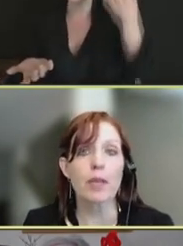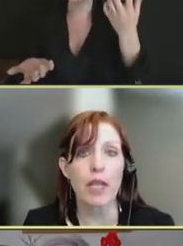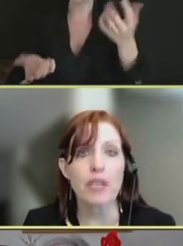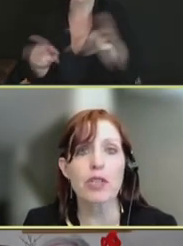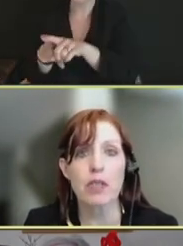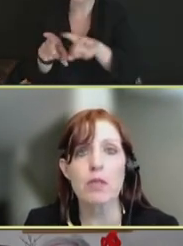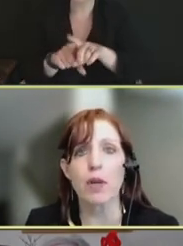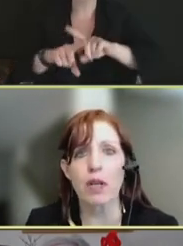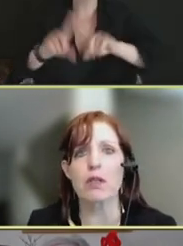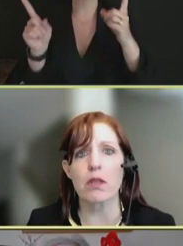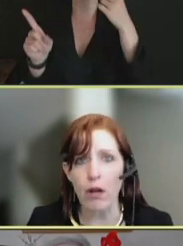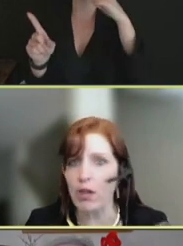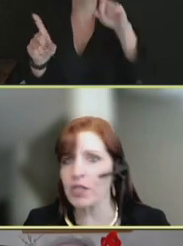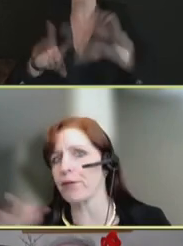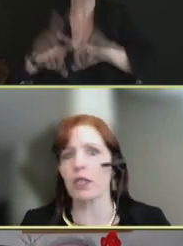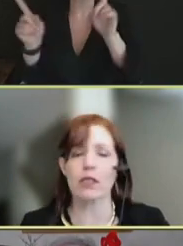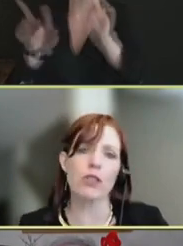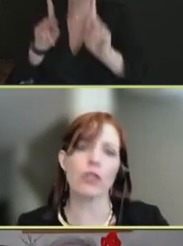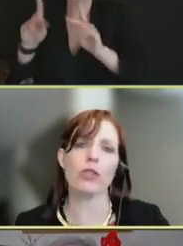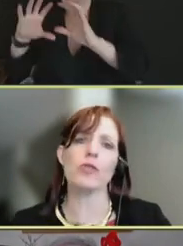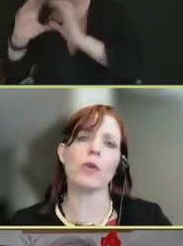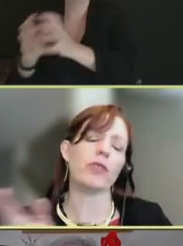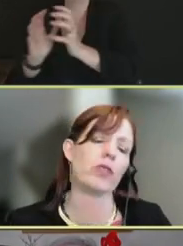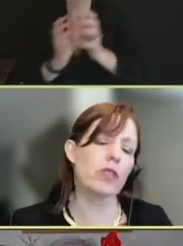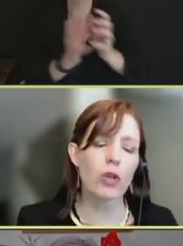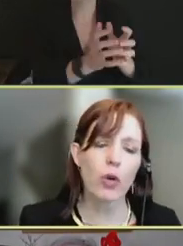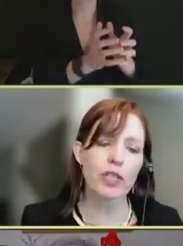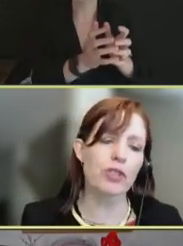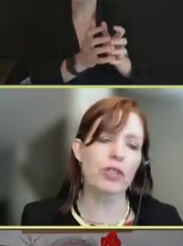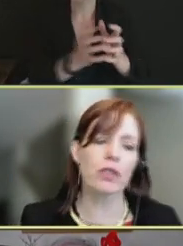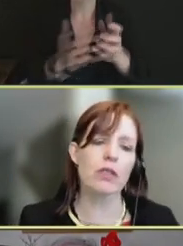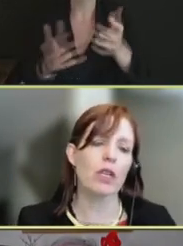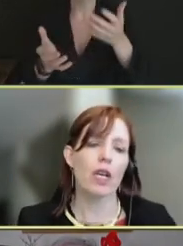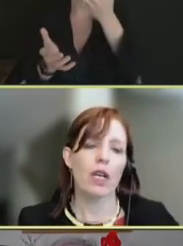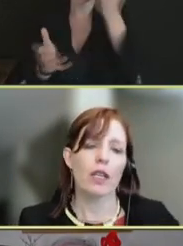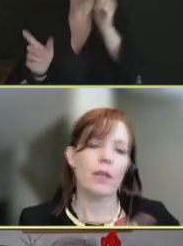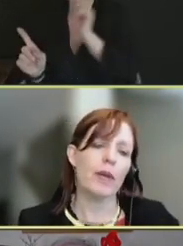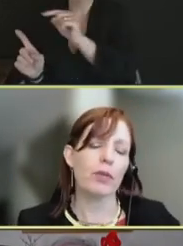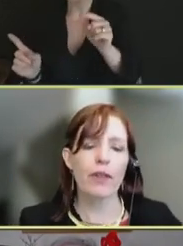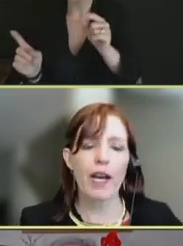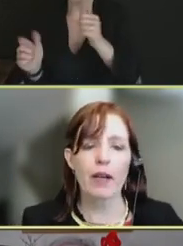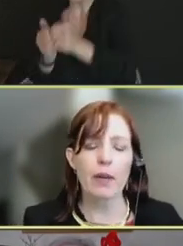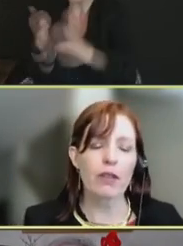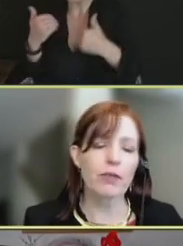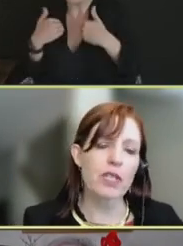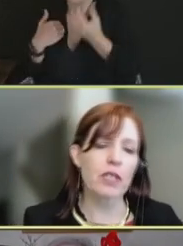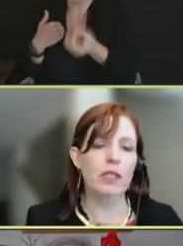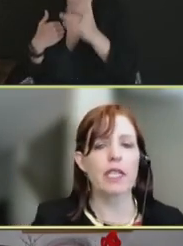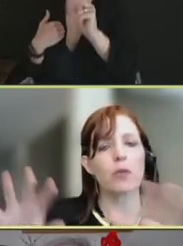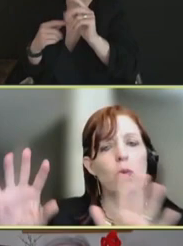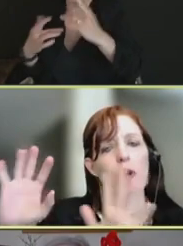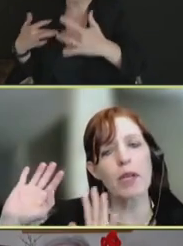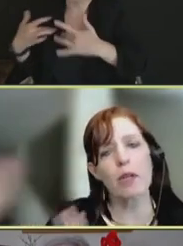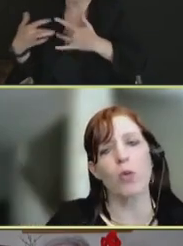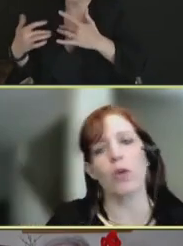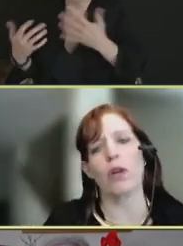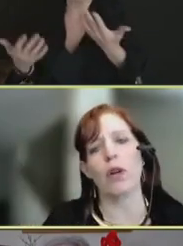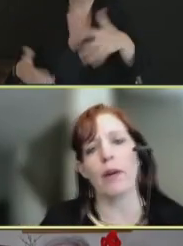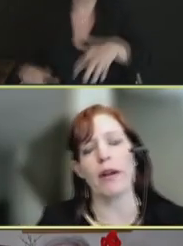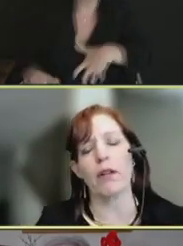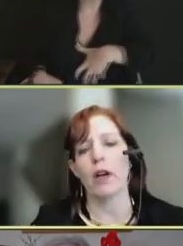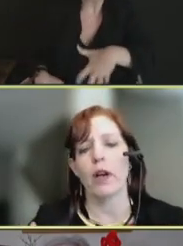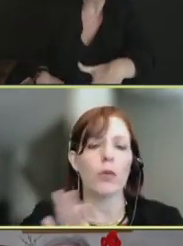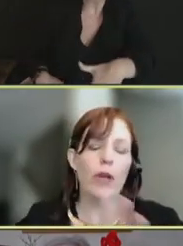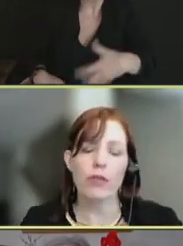subpopulations because there are different concerns, whether it's questions that people have had about fertility in women or